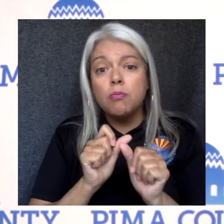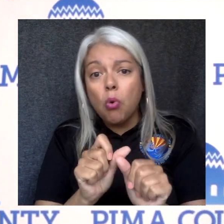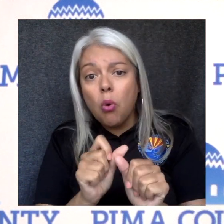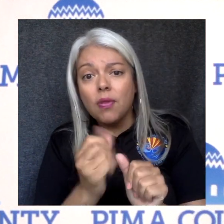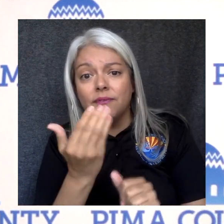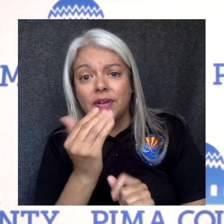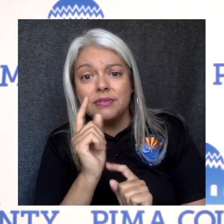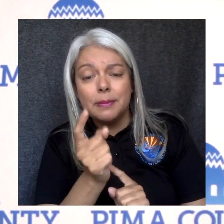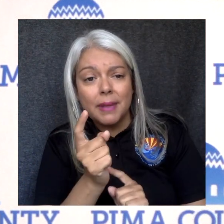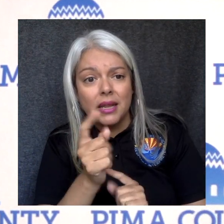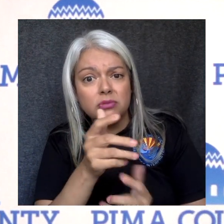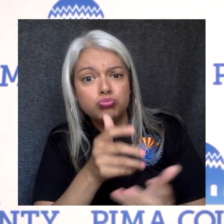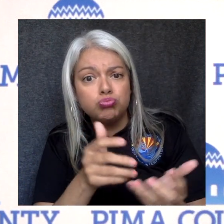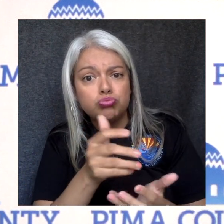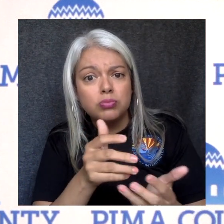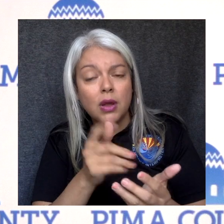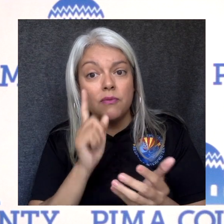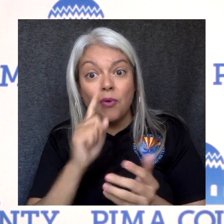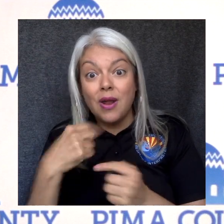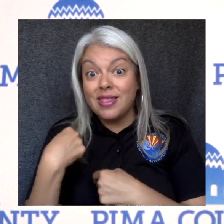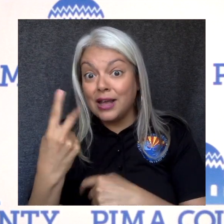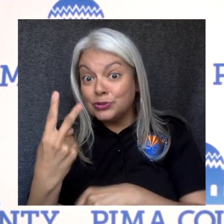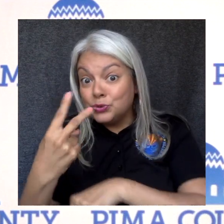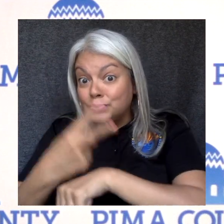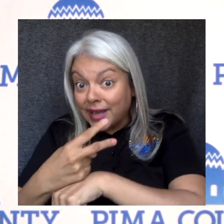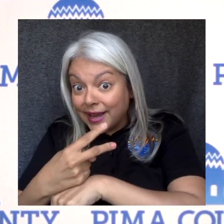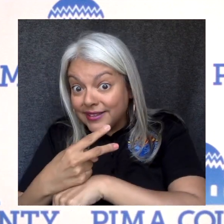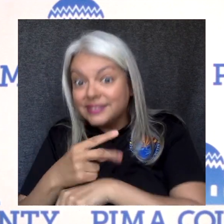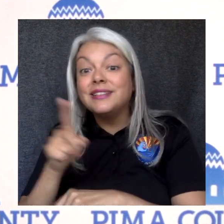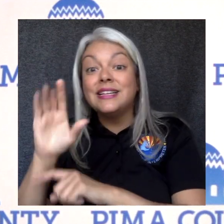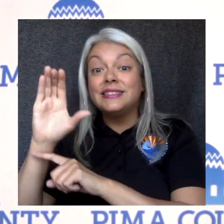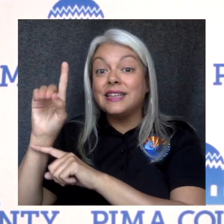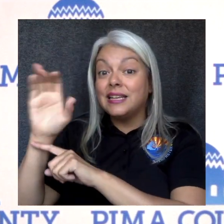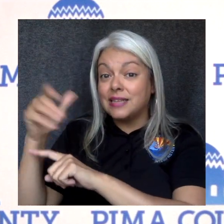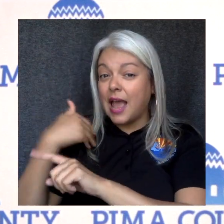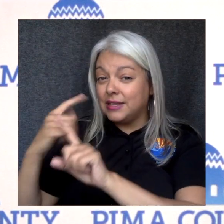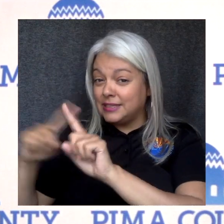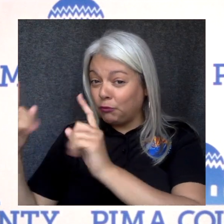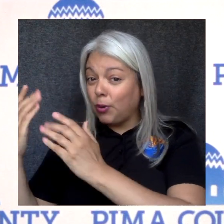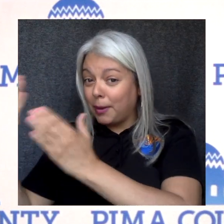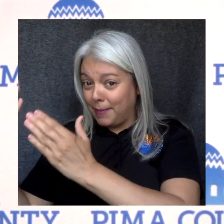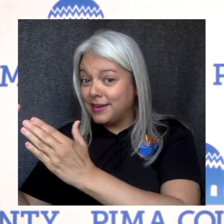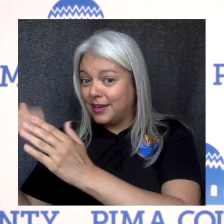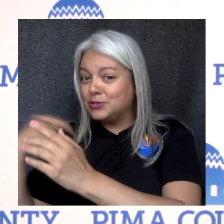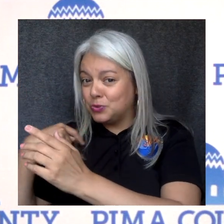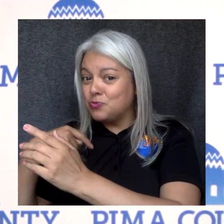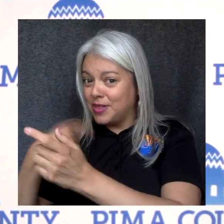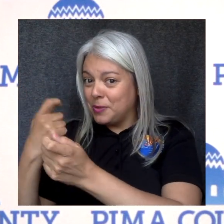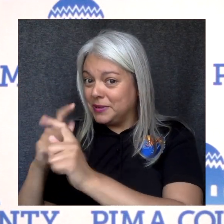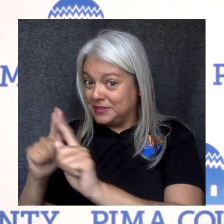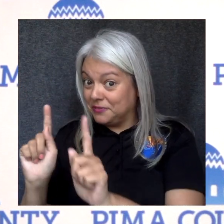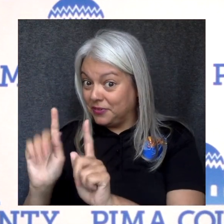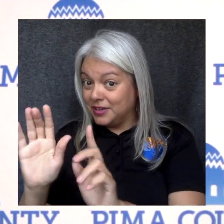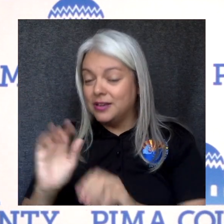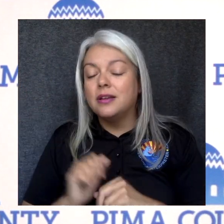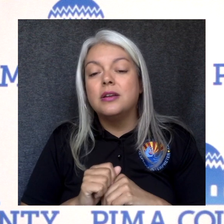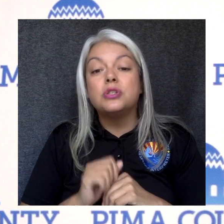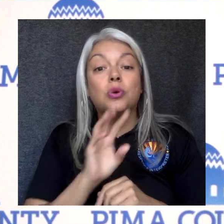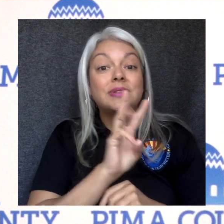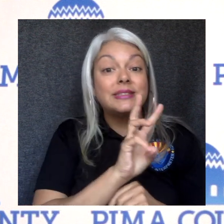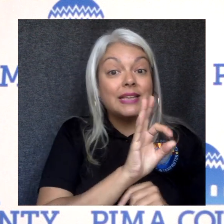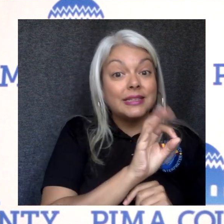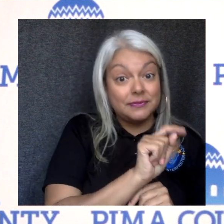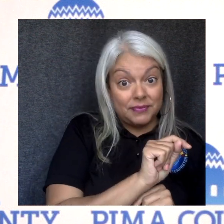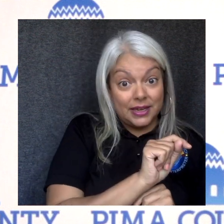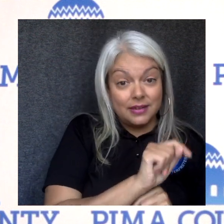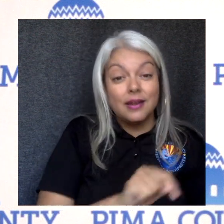change from what CDC has recommended in the past and I want you to be aware of it. So it's six feet, 15 minutes in